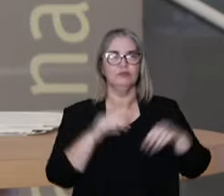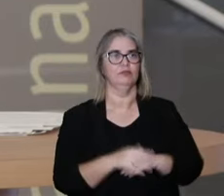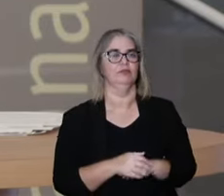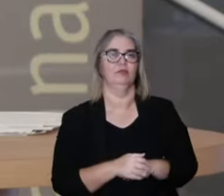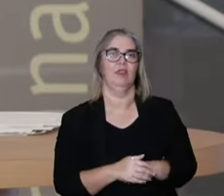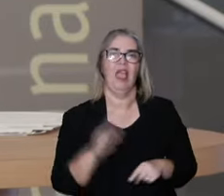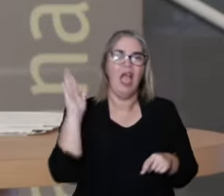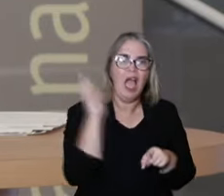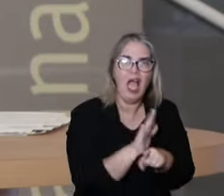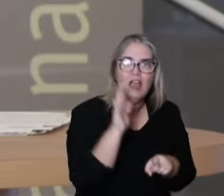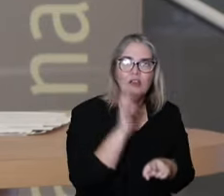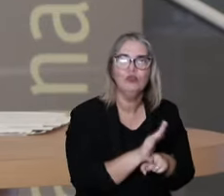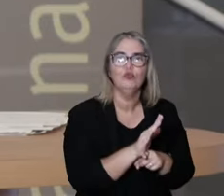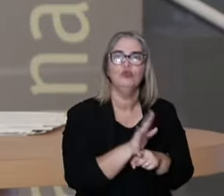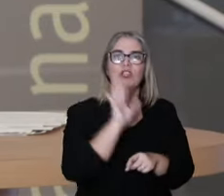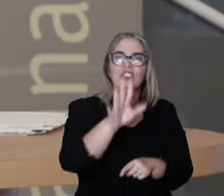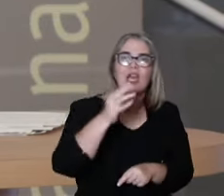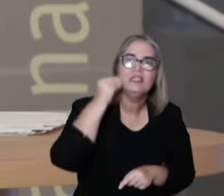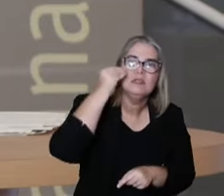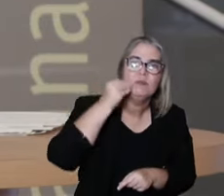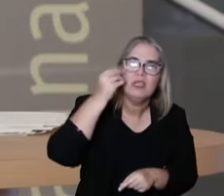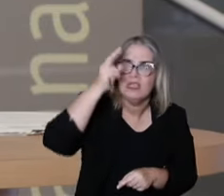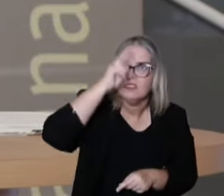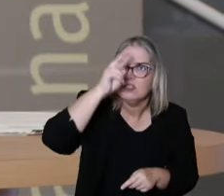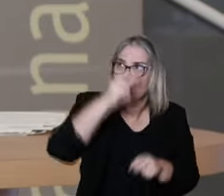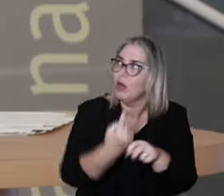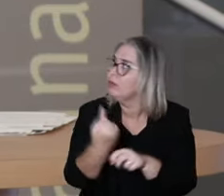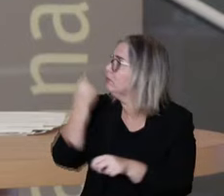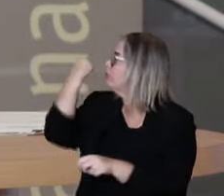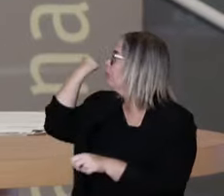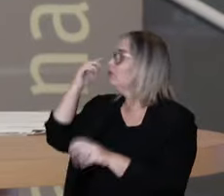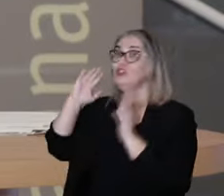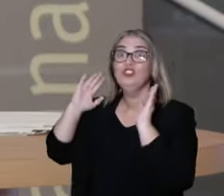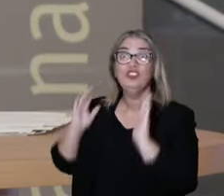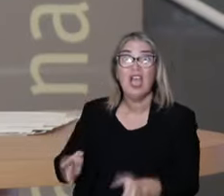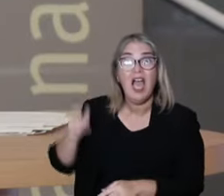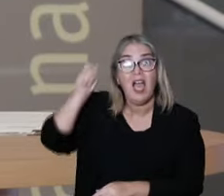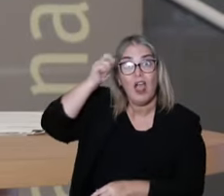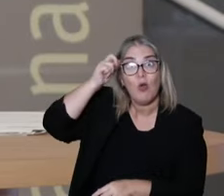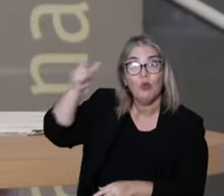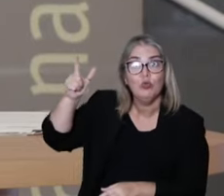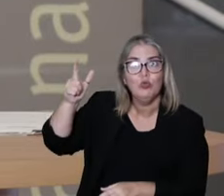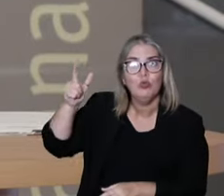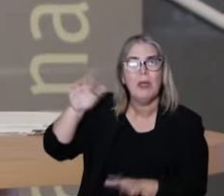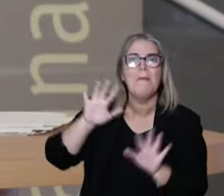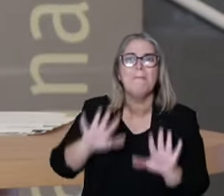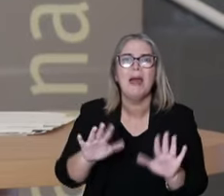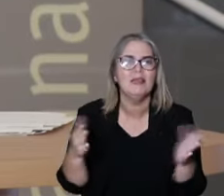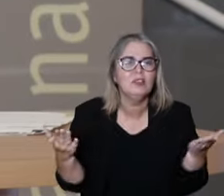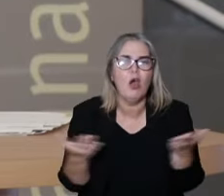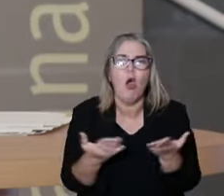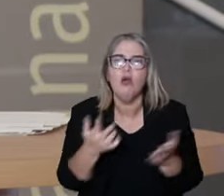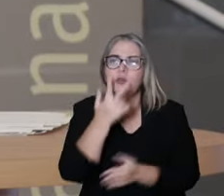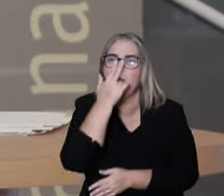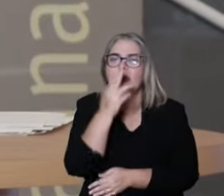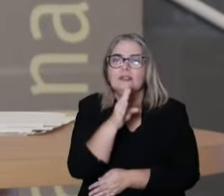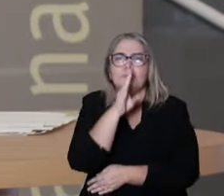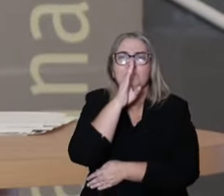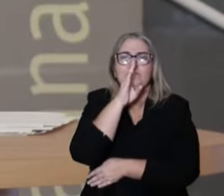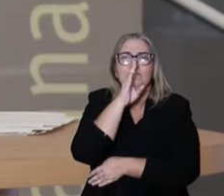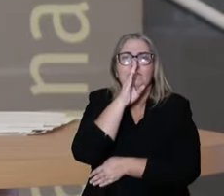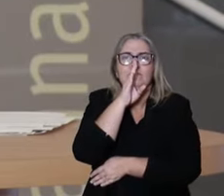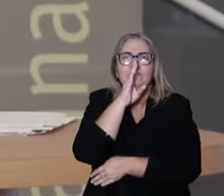perspectives and people that are part of our history, that are part of our culture, but are